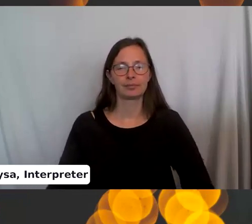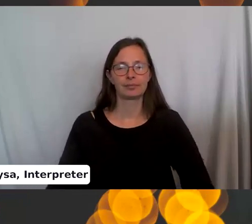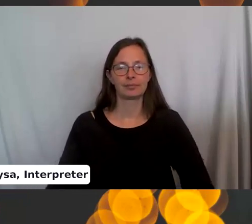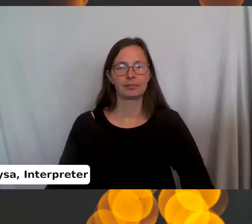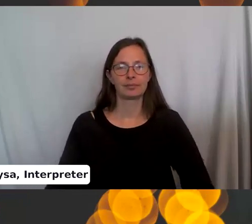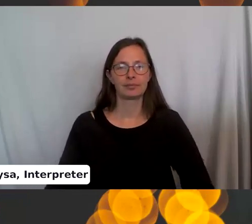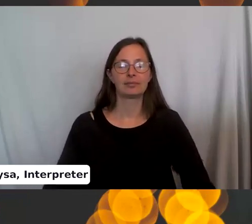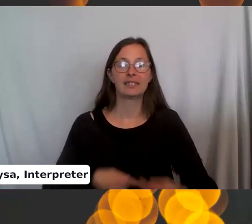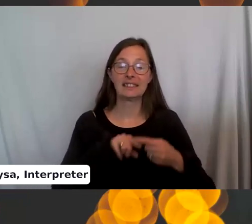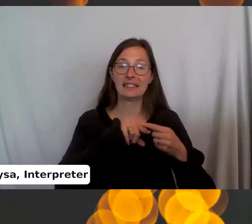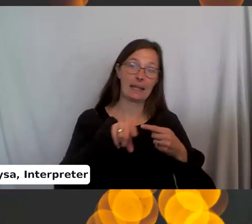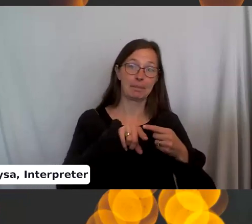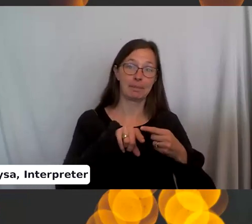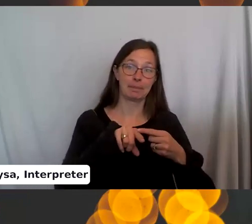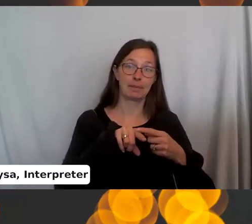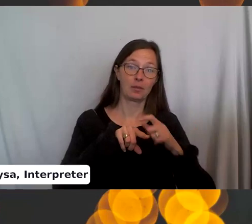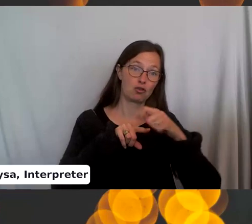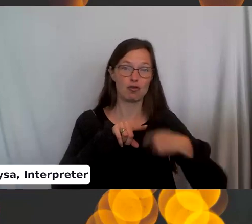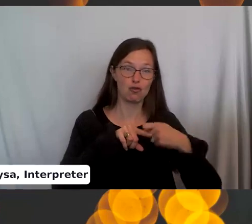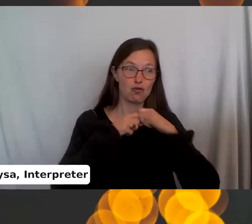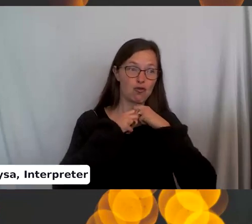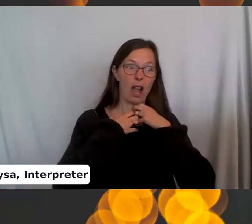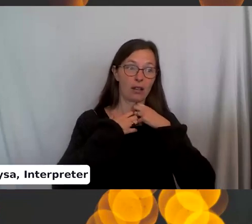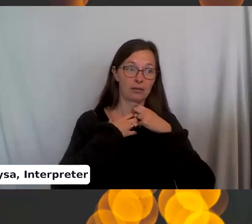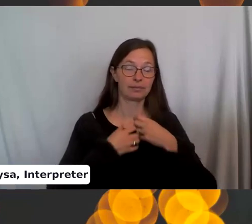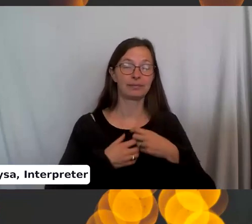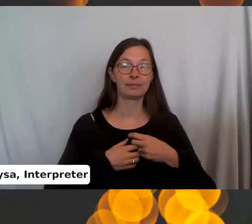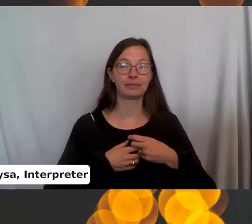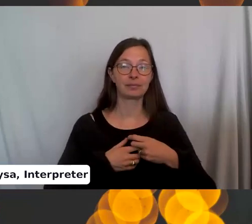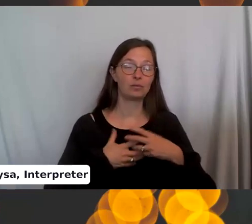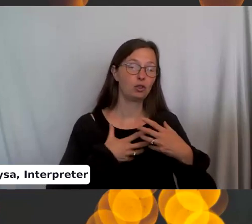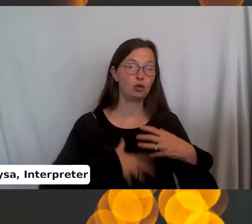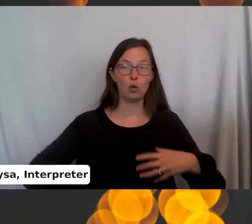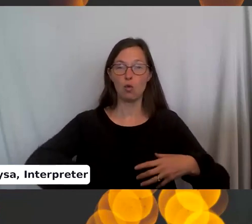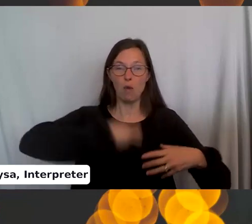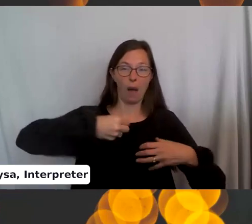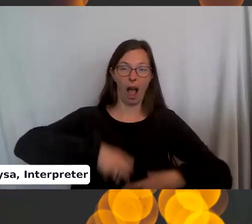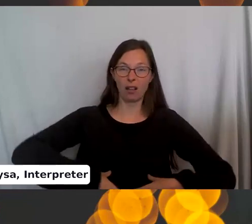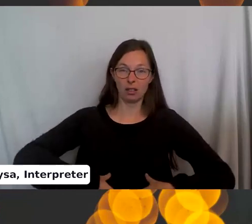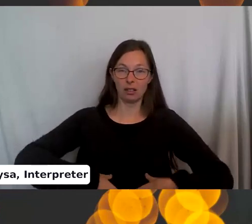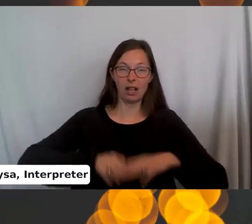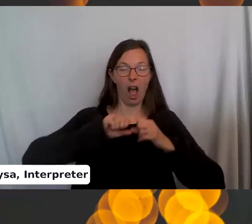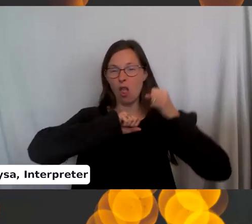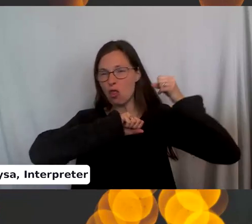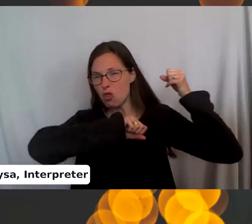You're going to stab it, strangle it, rip out its guts, and then you're going to throw it off the cliff.